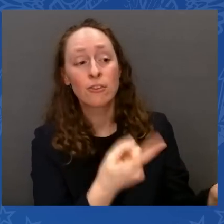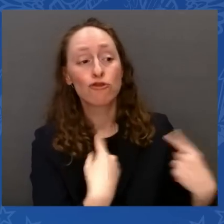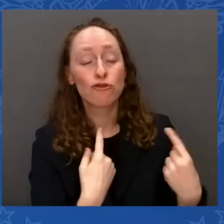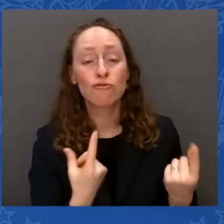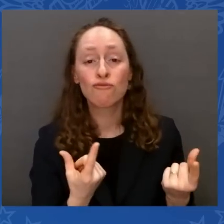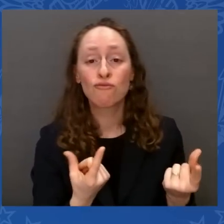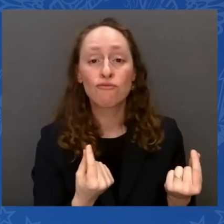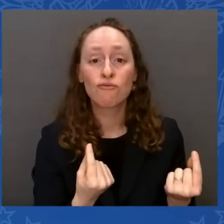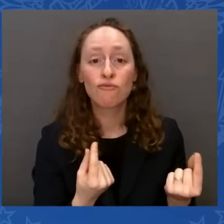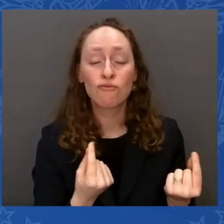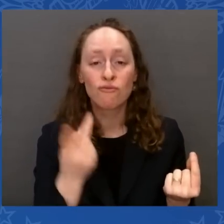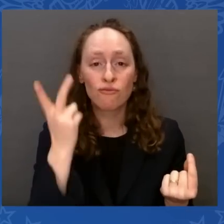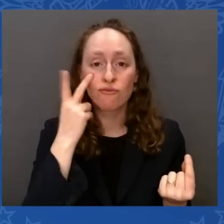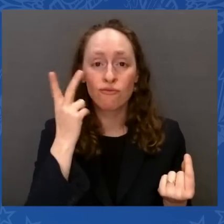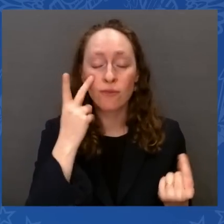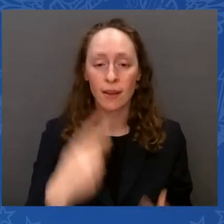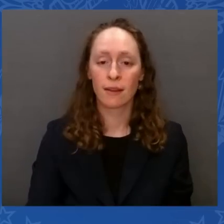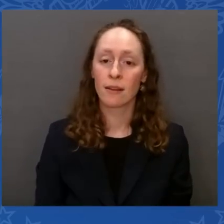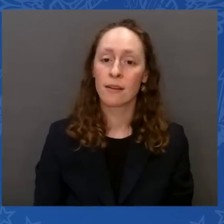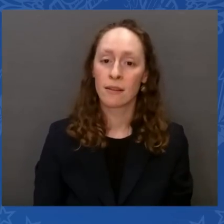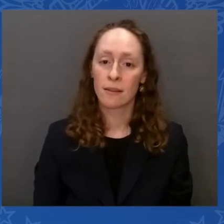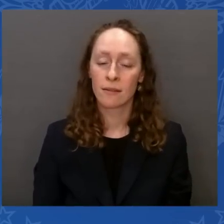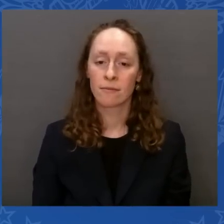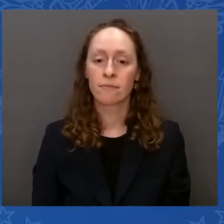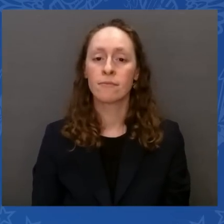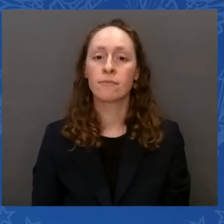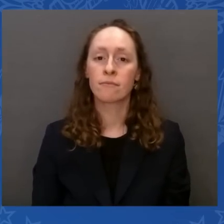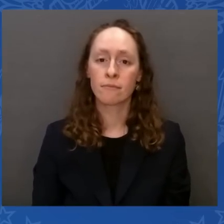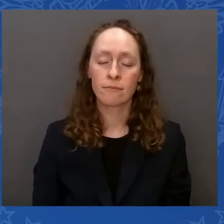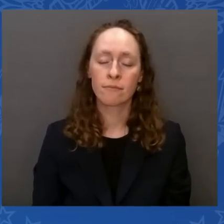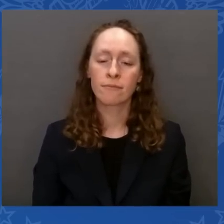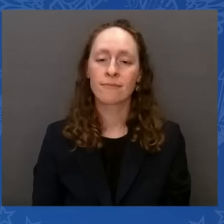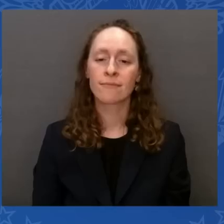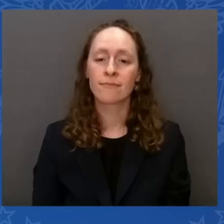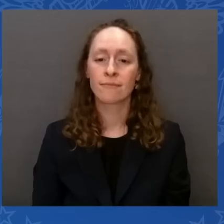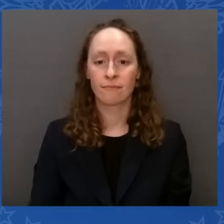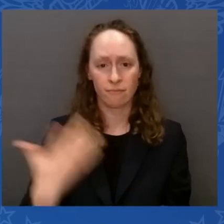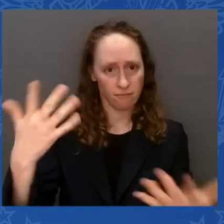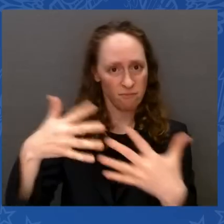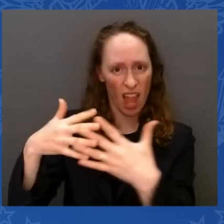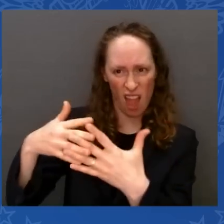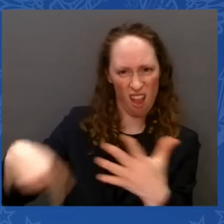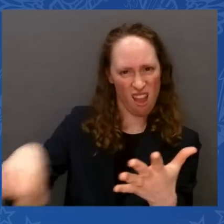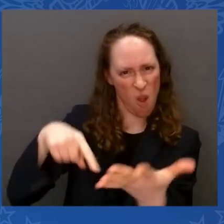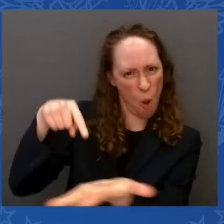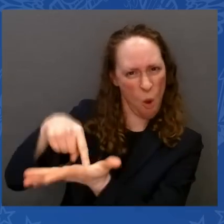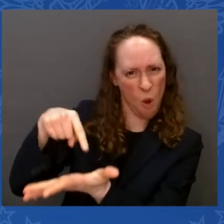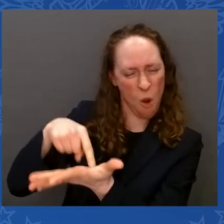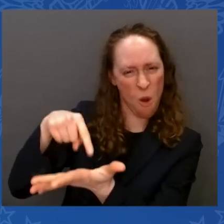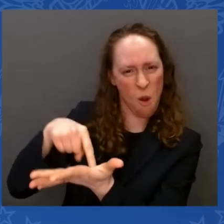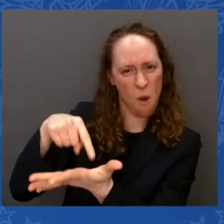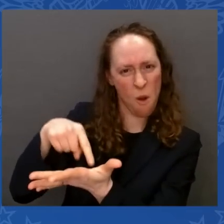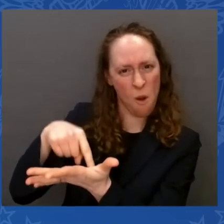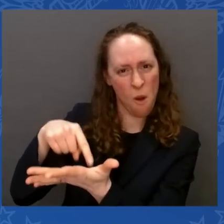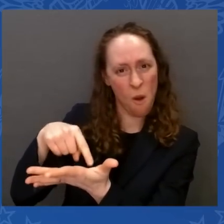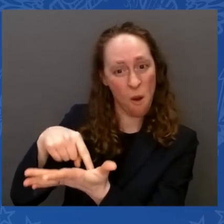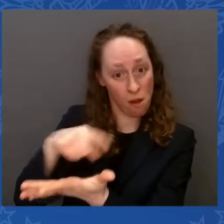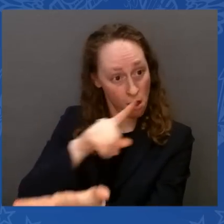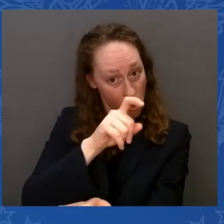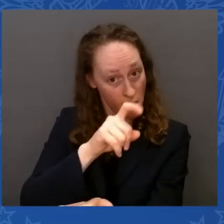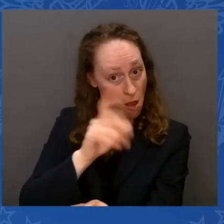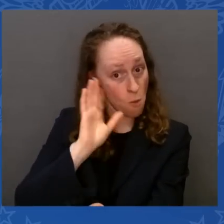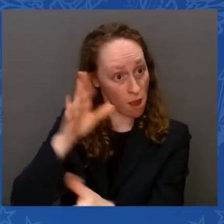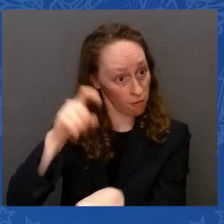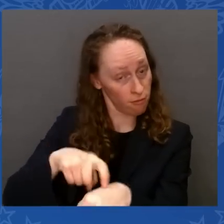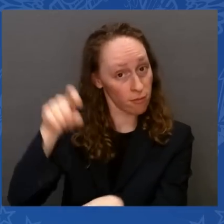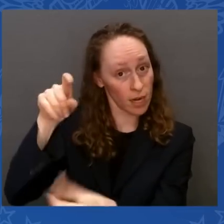Are they going to pay the debt? Or are they going to default? It's pretty simple. So, let's be real clear about one thing. There